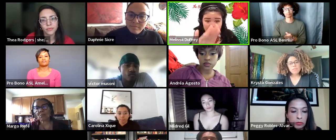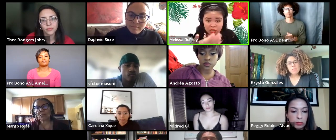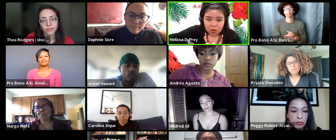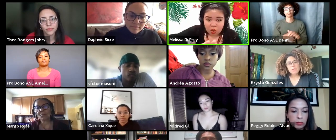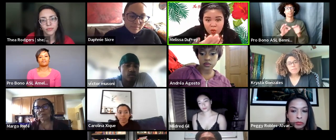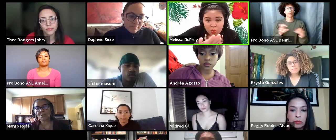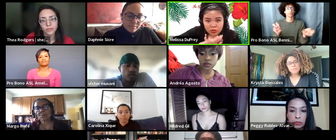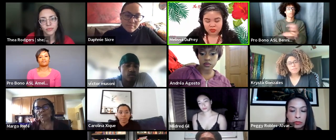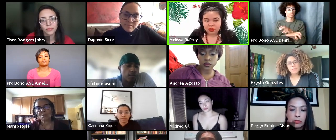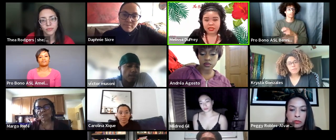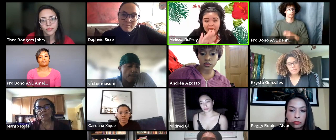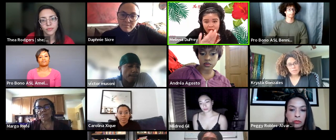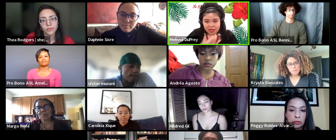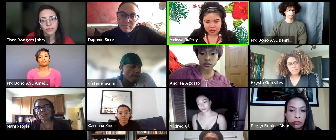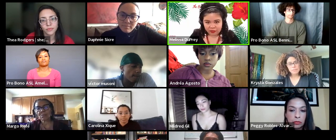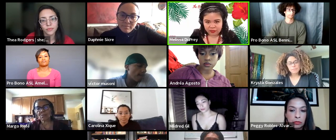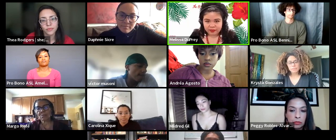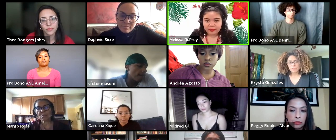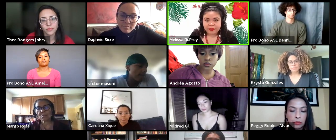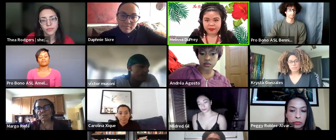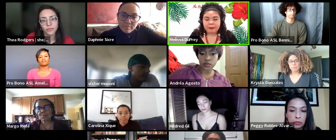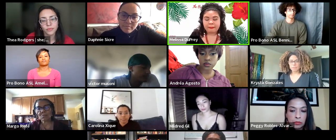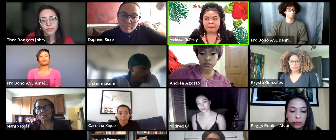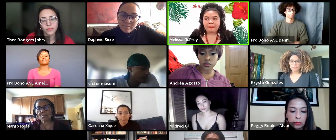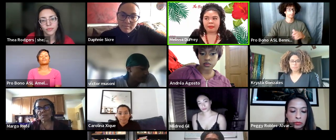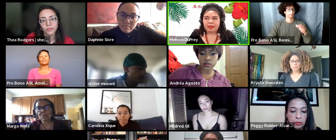when you are telling your own narrative